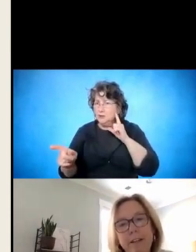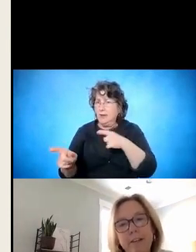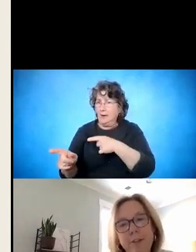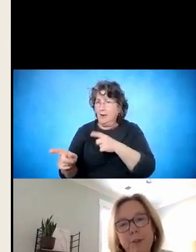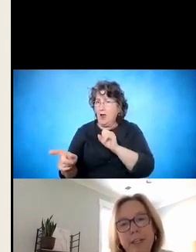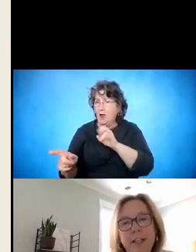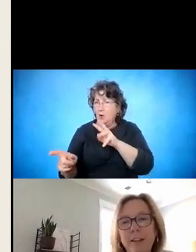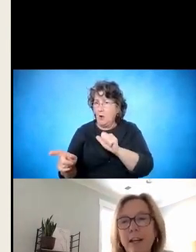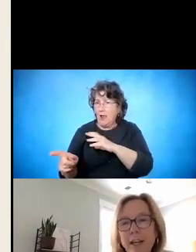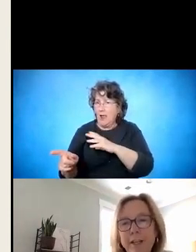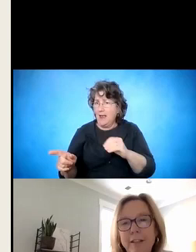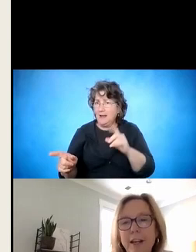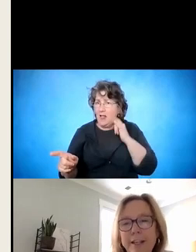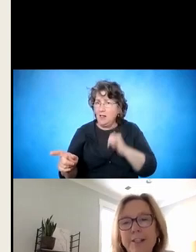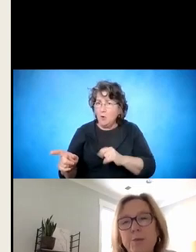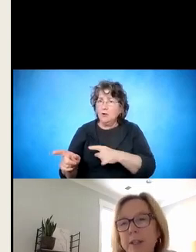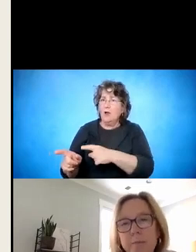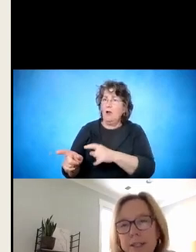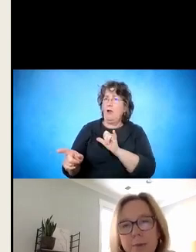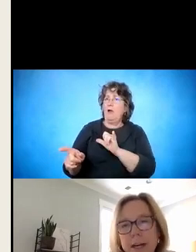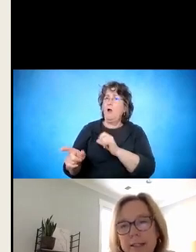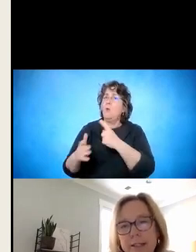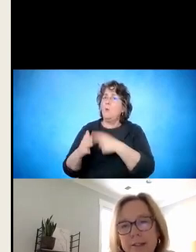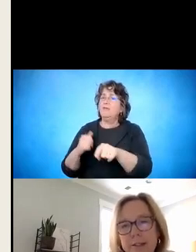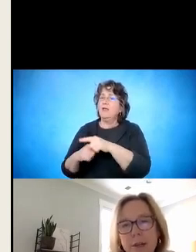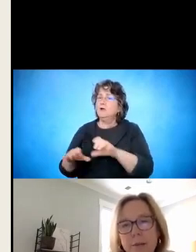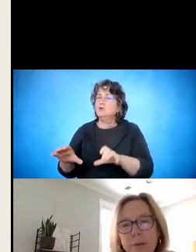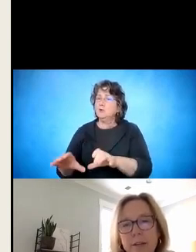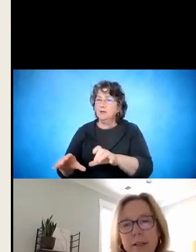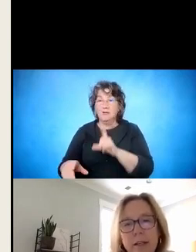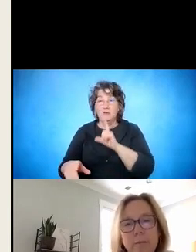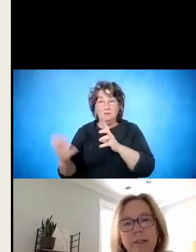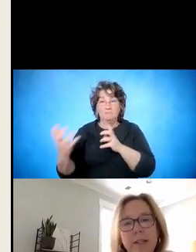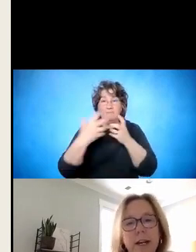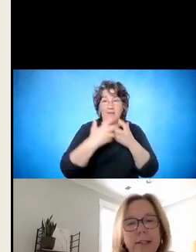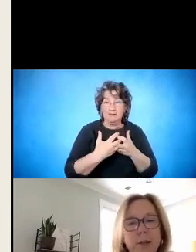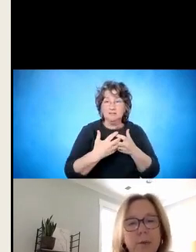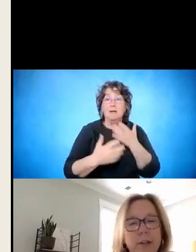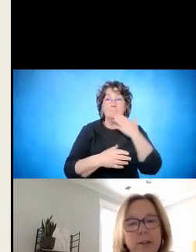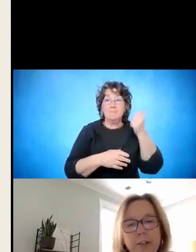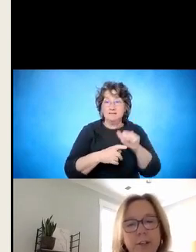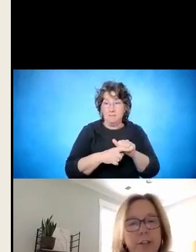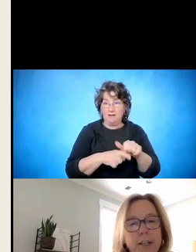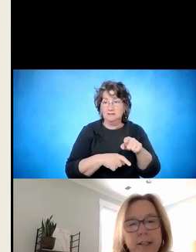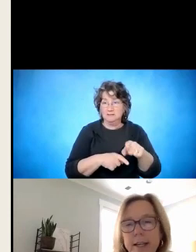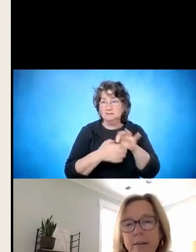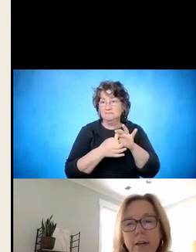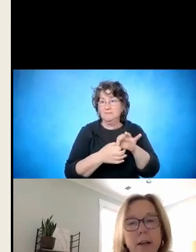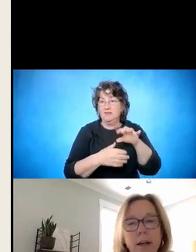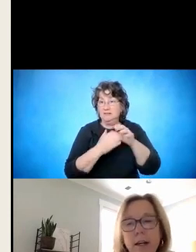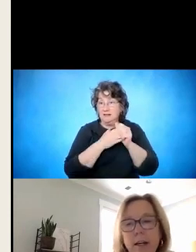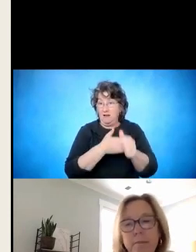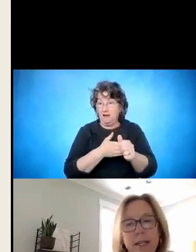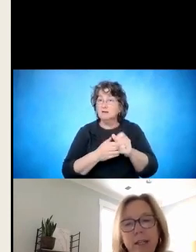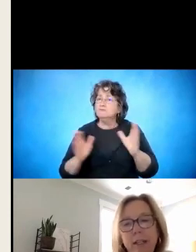everything they're doing. And a lot of it aligns with best practices within this guide. So we encourage you to check this out.